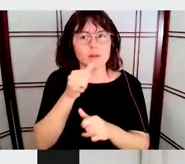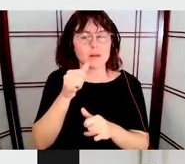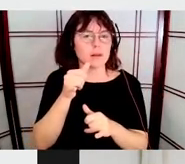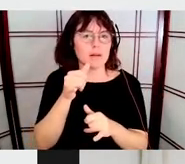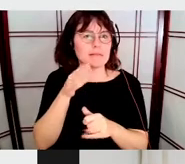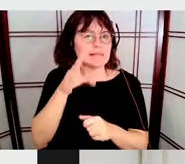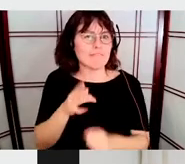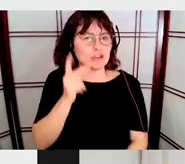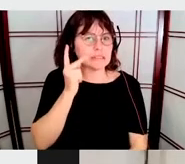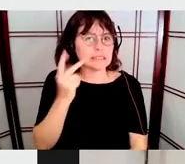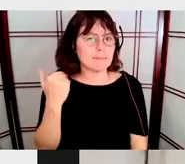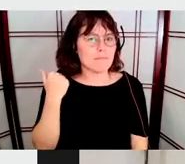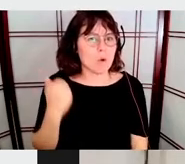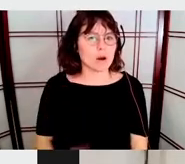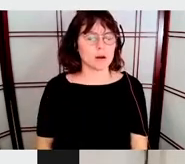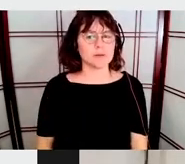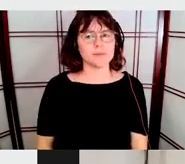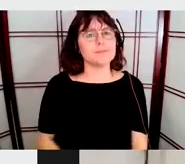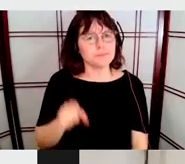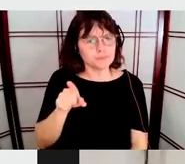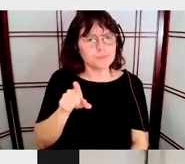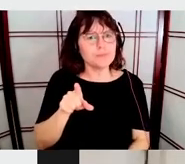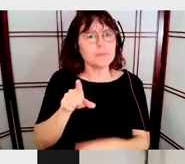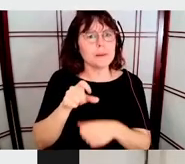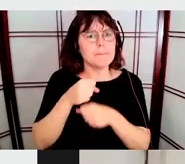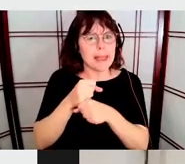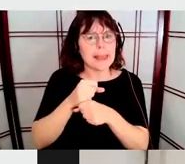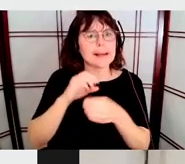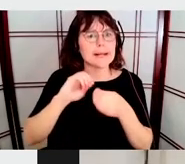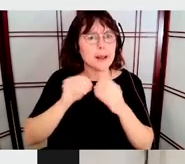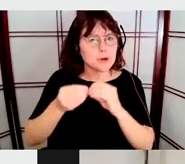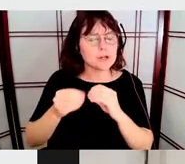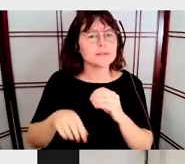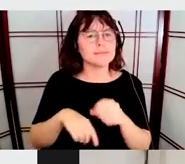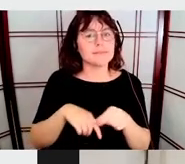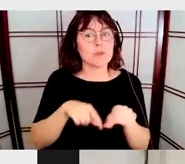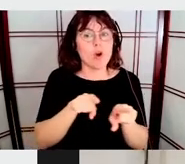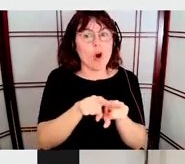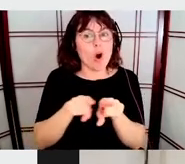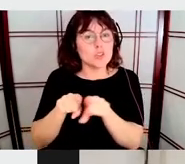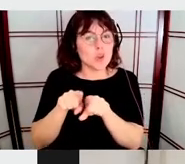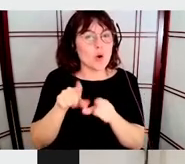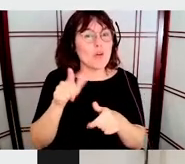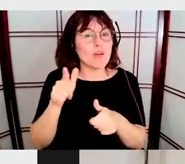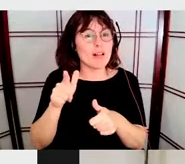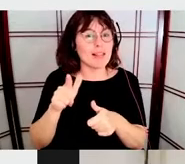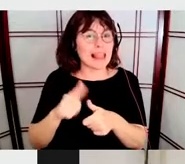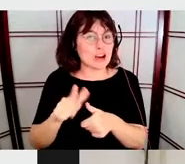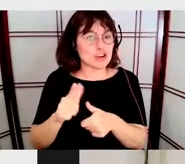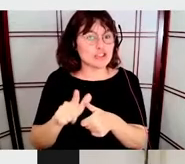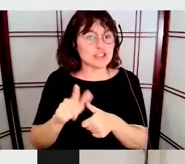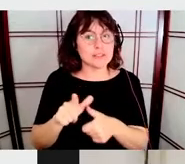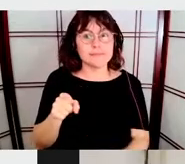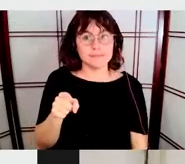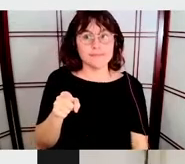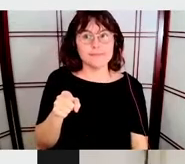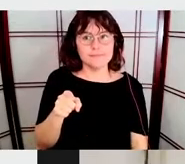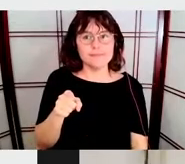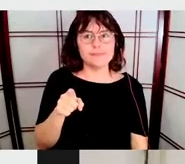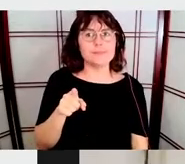But it doesn't stop here with numbers. It also makes letters. And here it says Fosforico and it stands for matches.